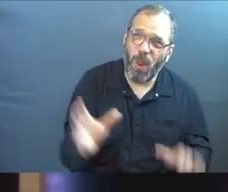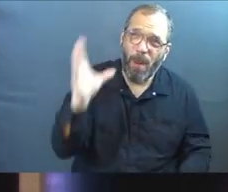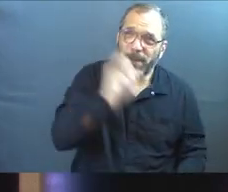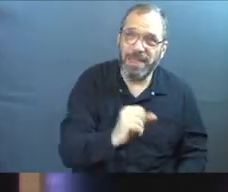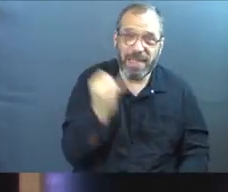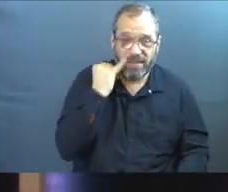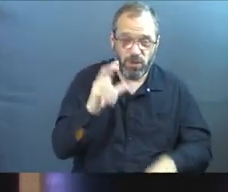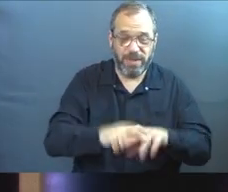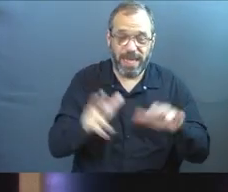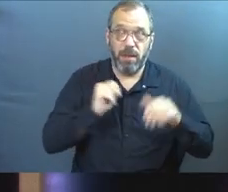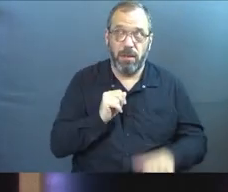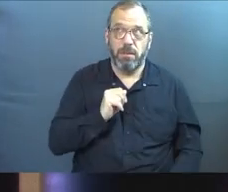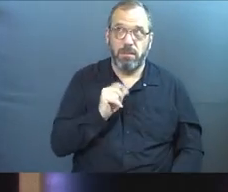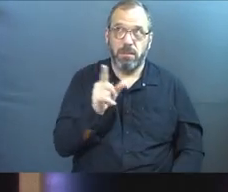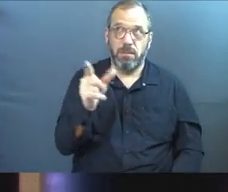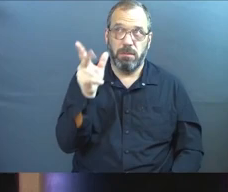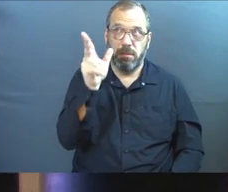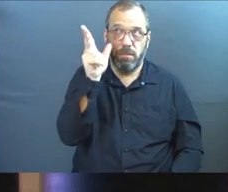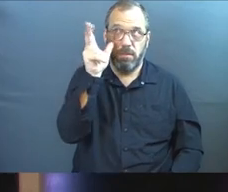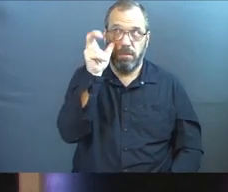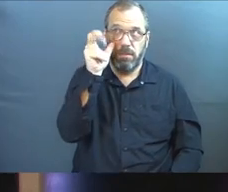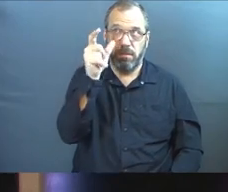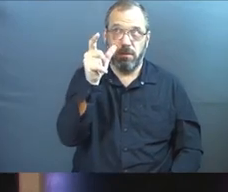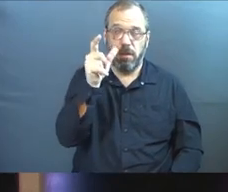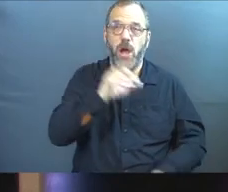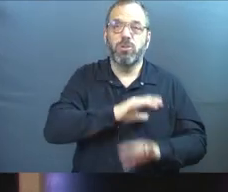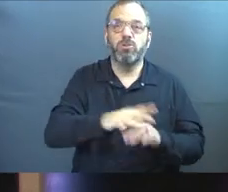Today, if you're here, his voice, don't turn away.